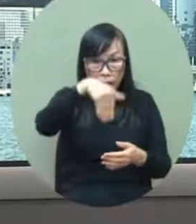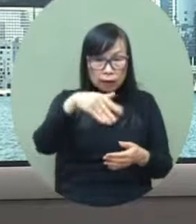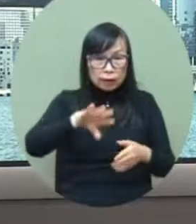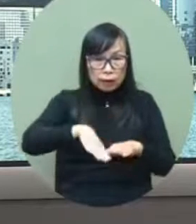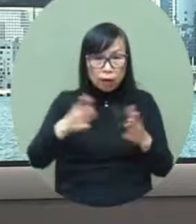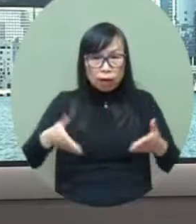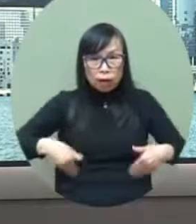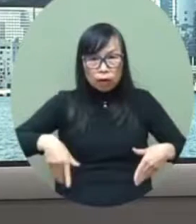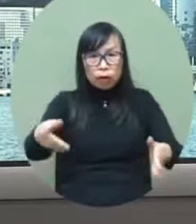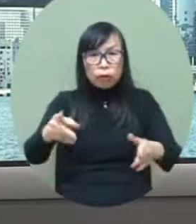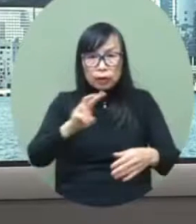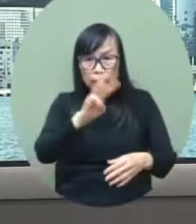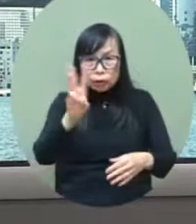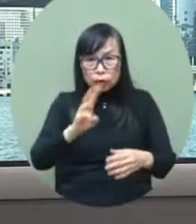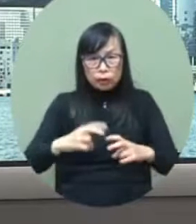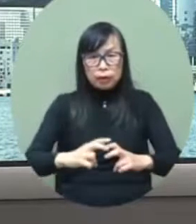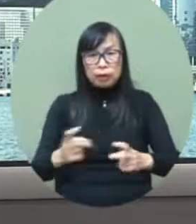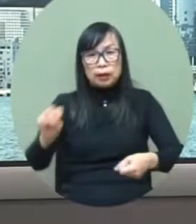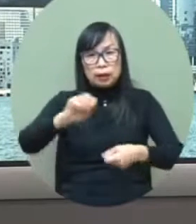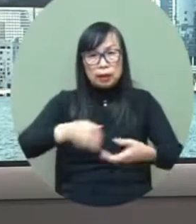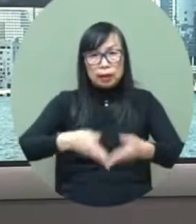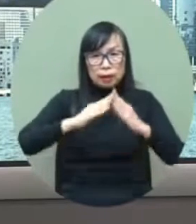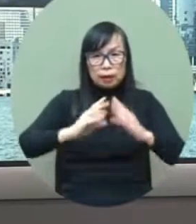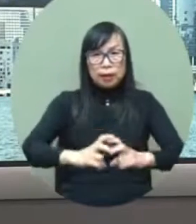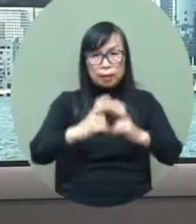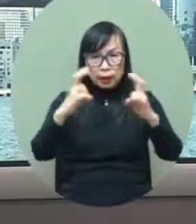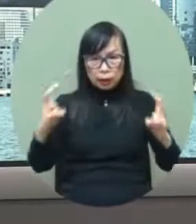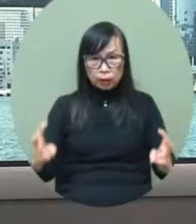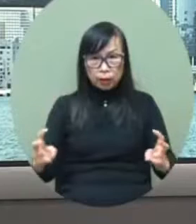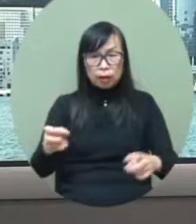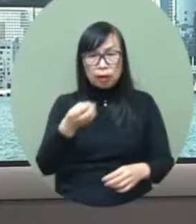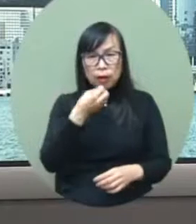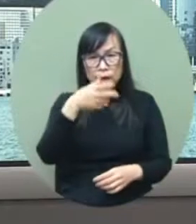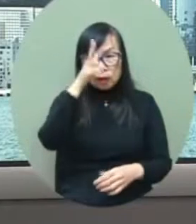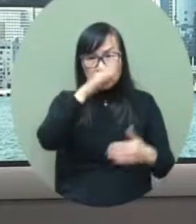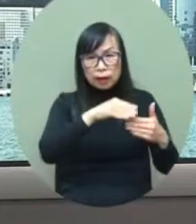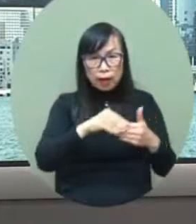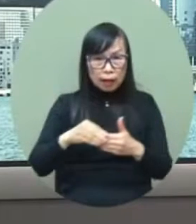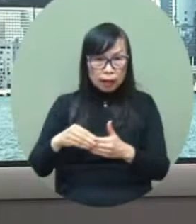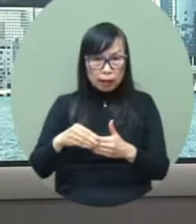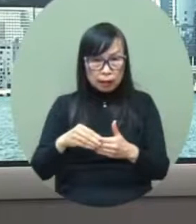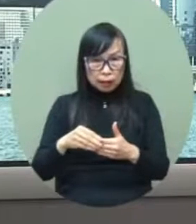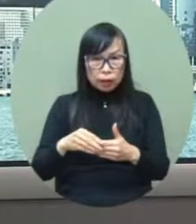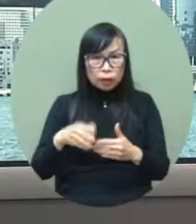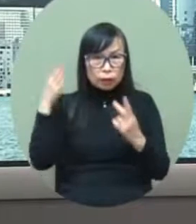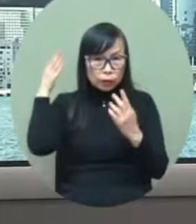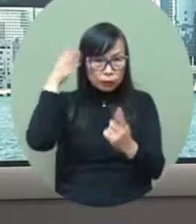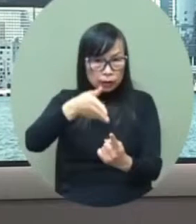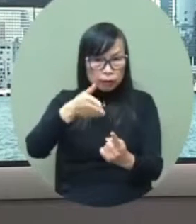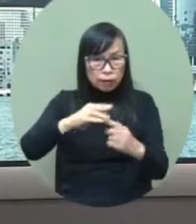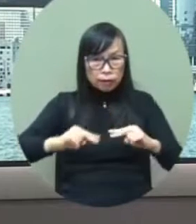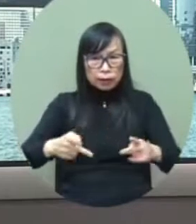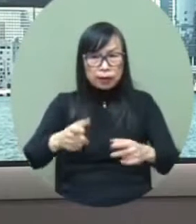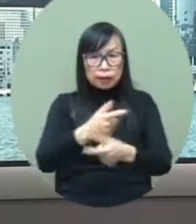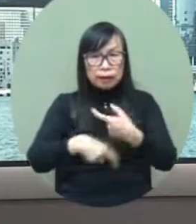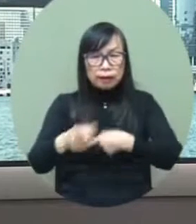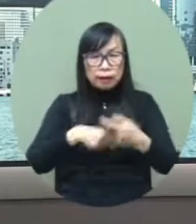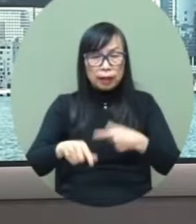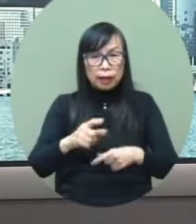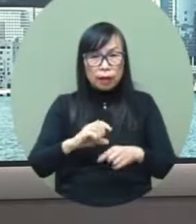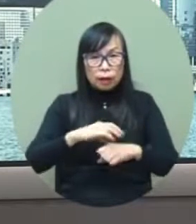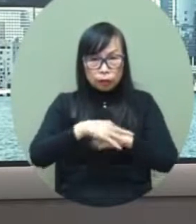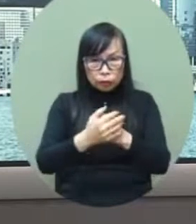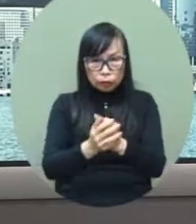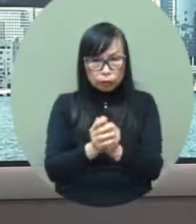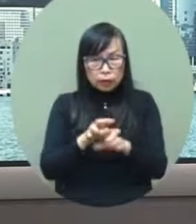where these facilities are located now during epidemic we have been working hard to respond to different circumstances